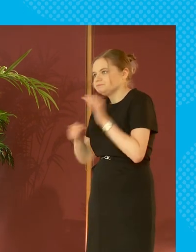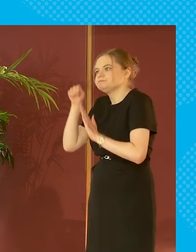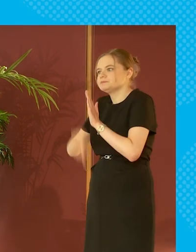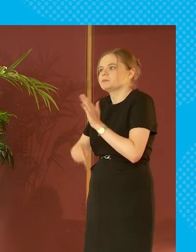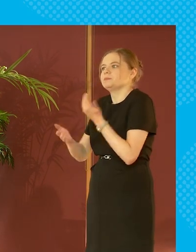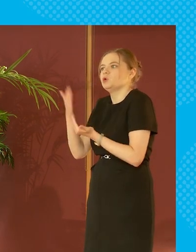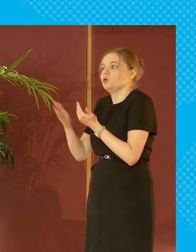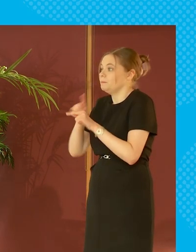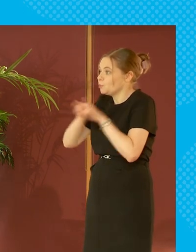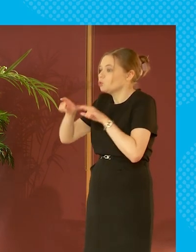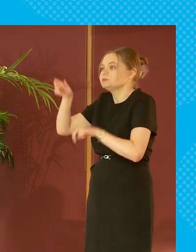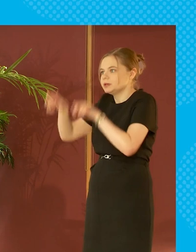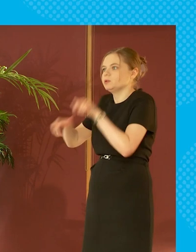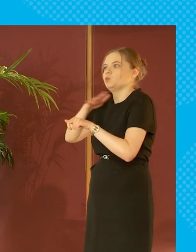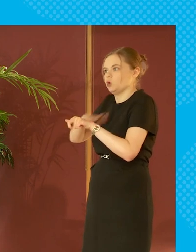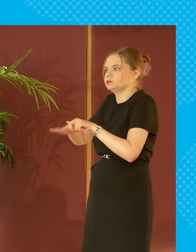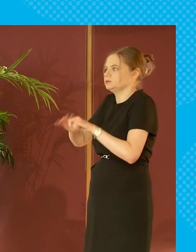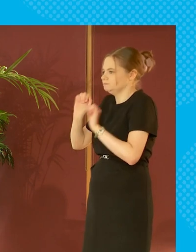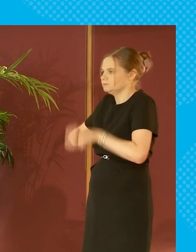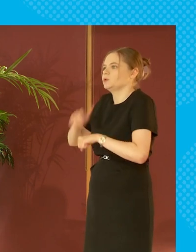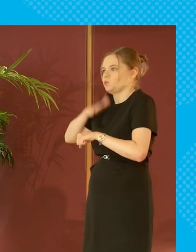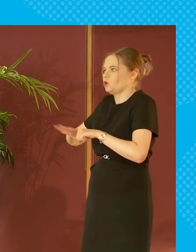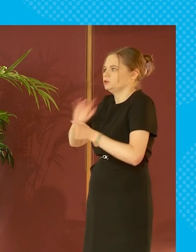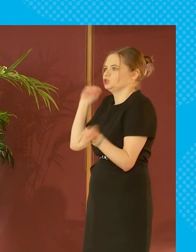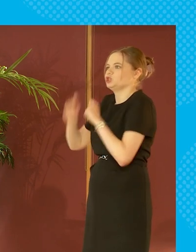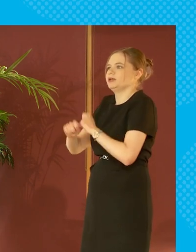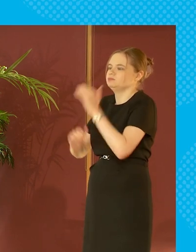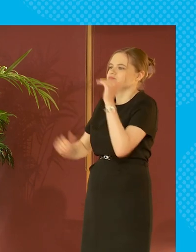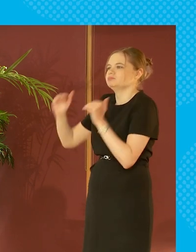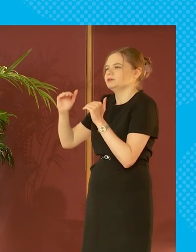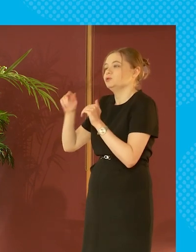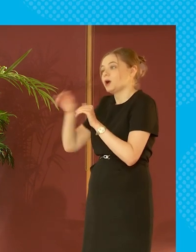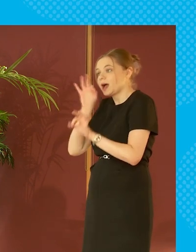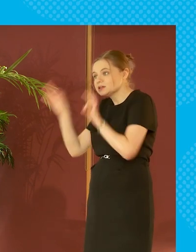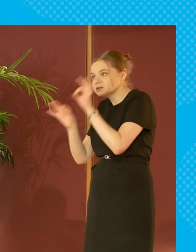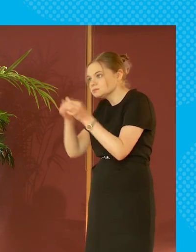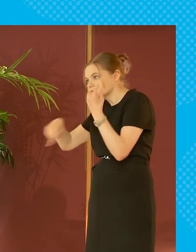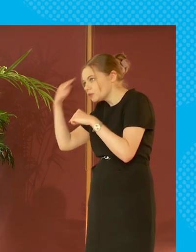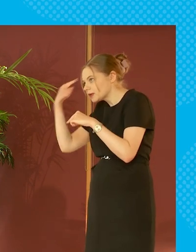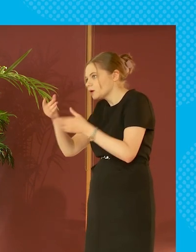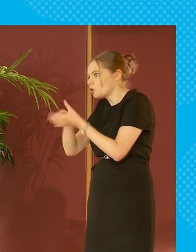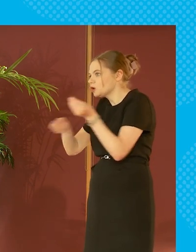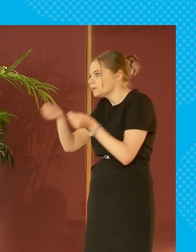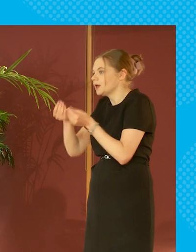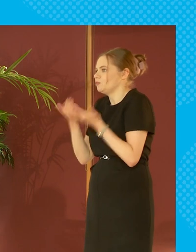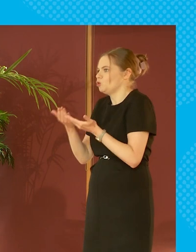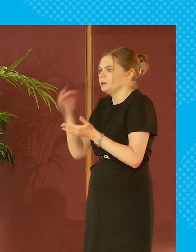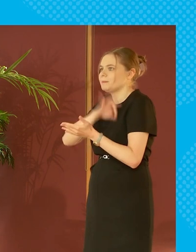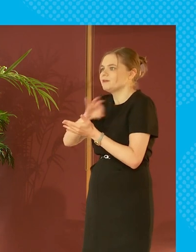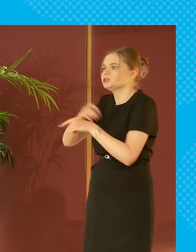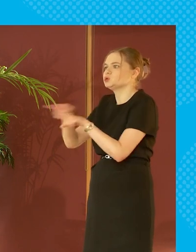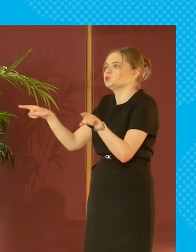which actually most people want to see that change if you ask people do you think the economy that we have just now works for you